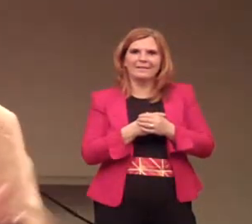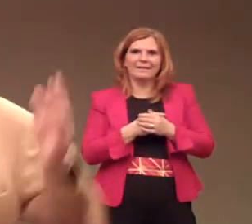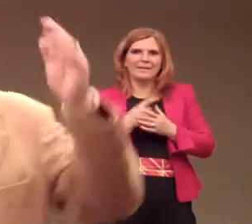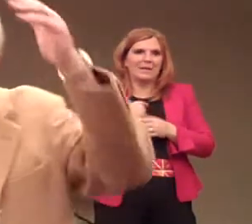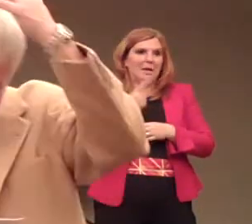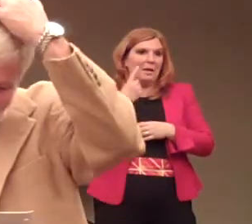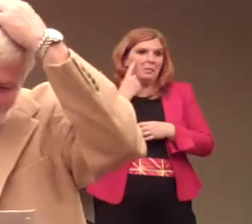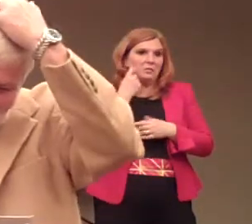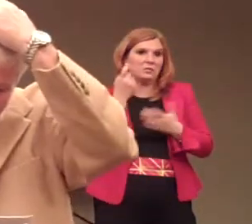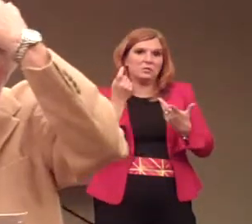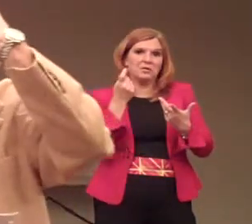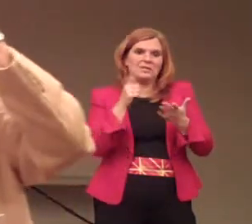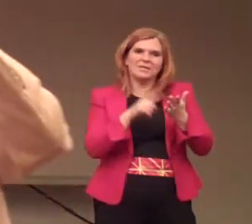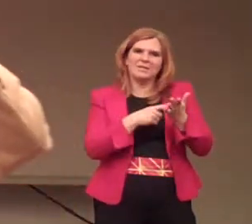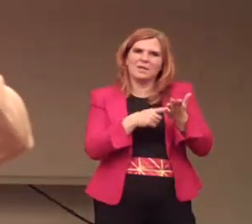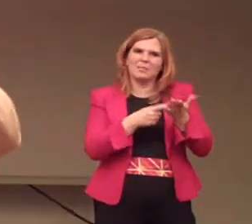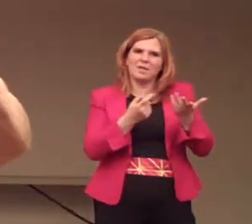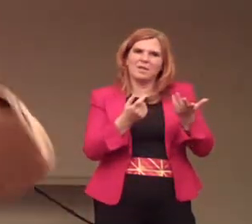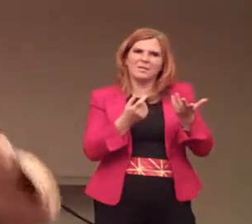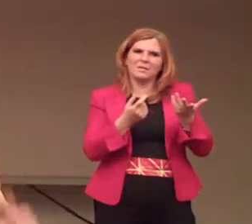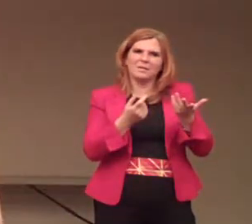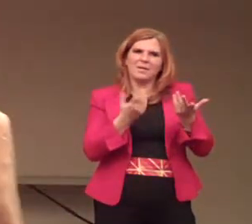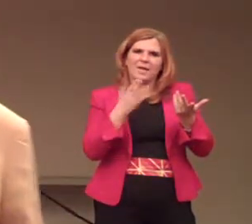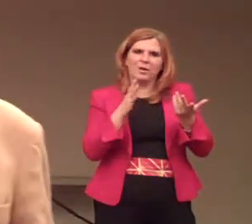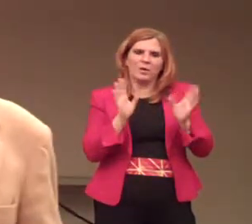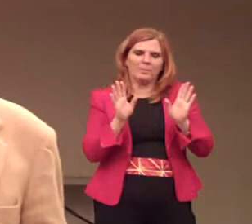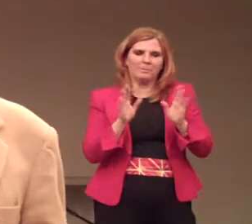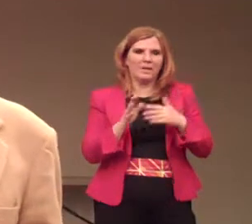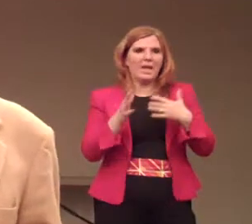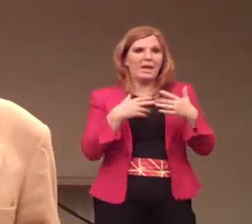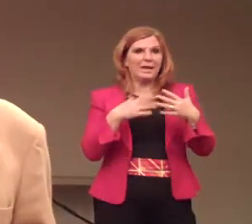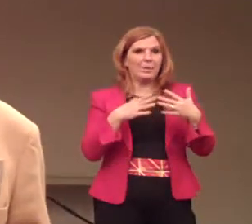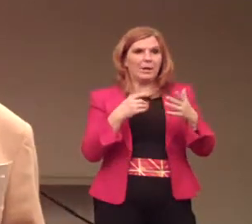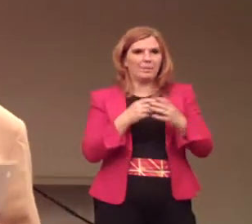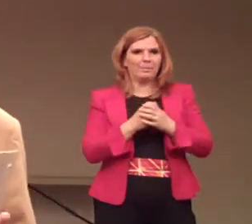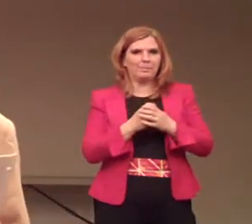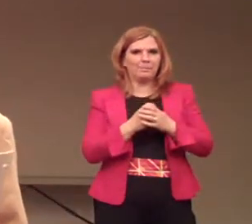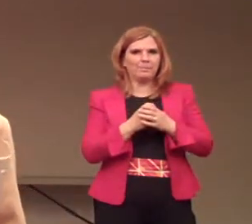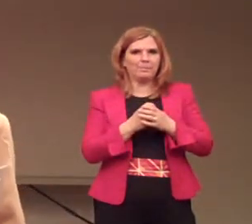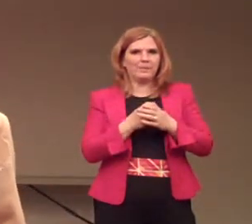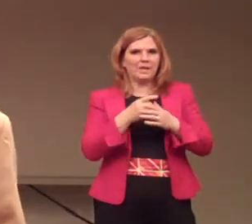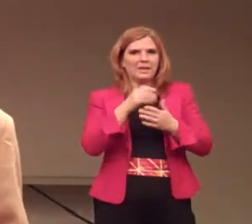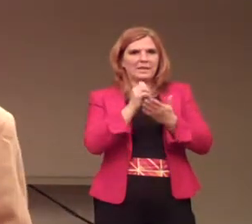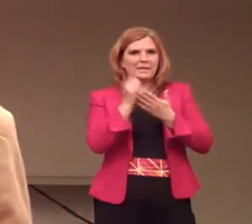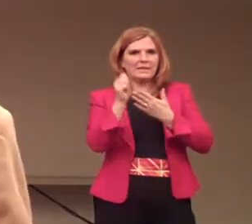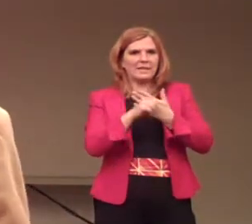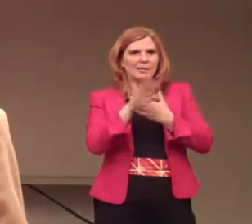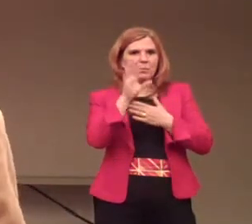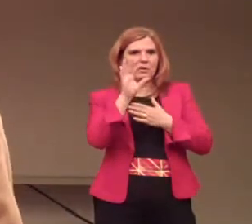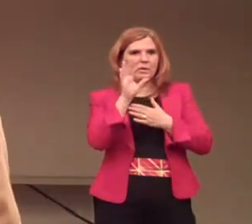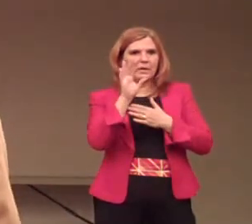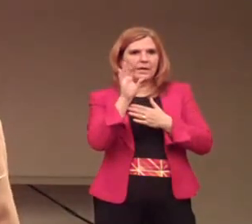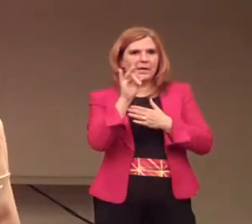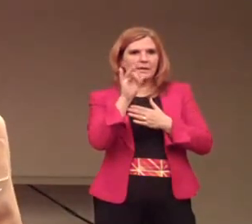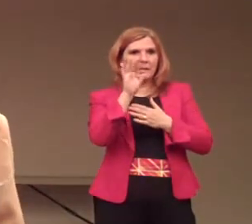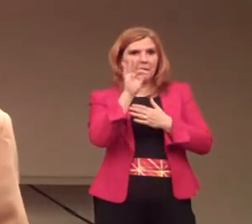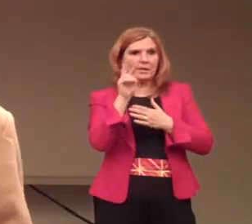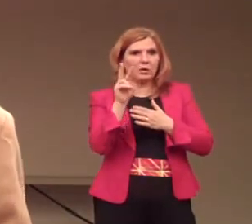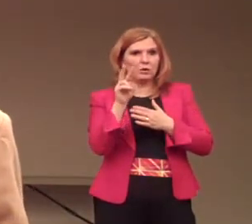I'm just, sometimes I'm talking. But anyhow, here's, it comes from April the 9th, 1892.